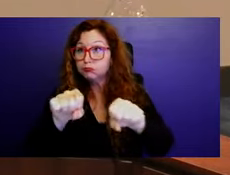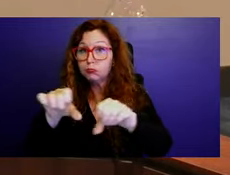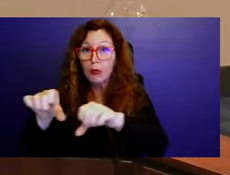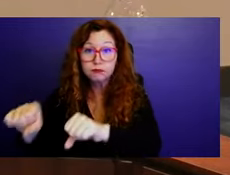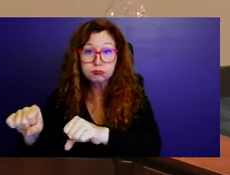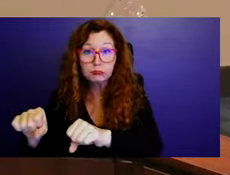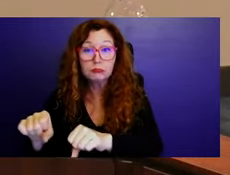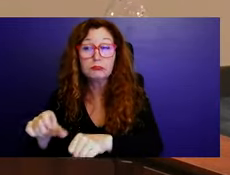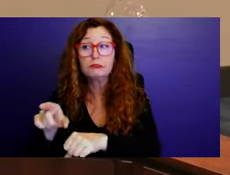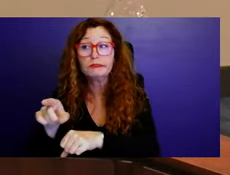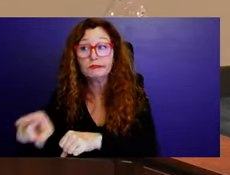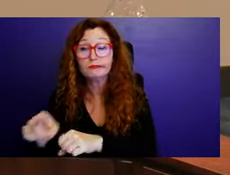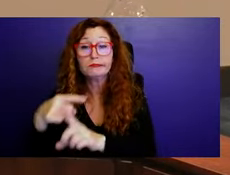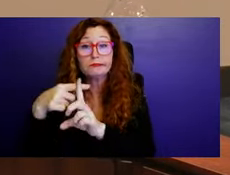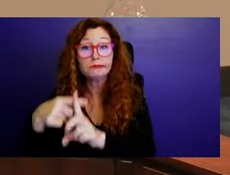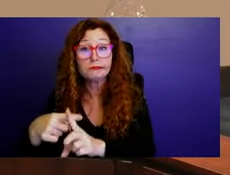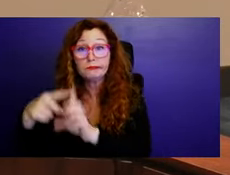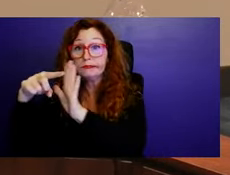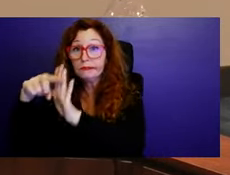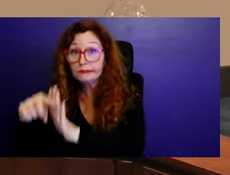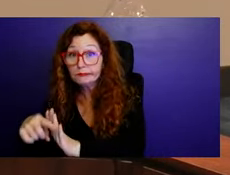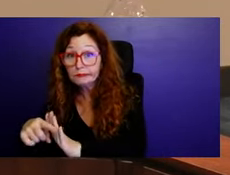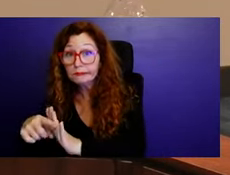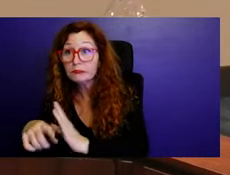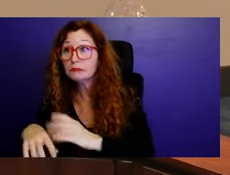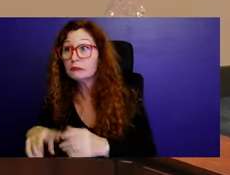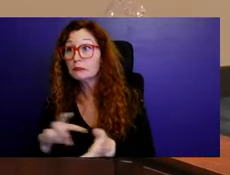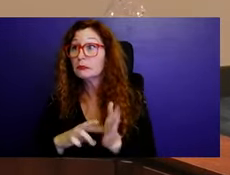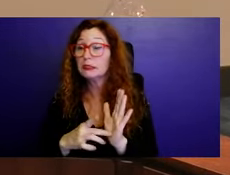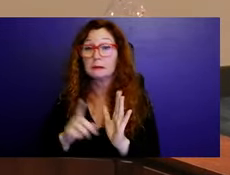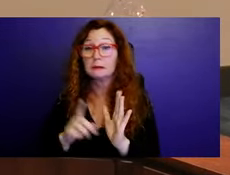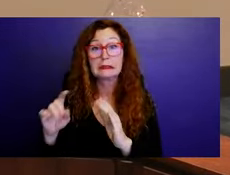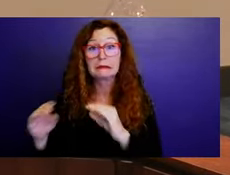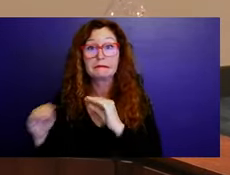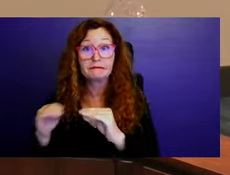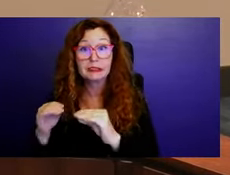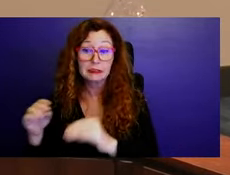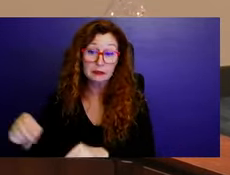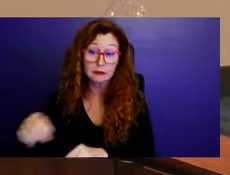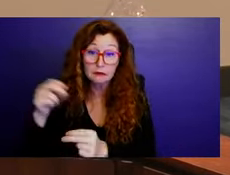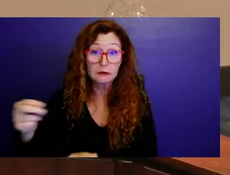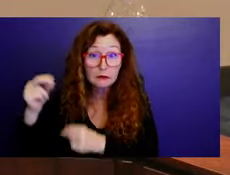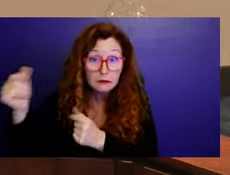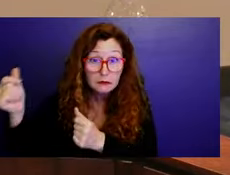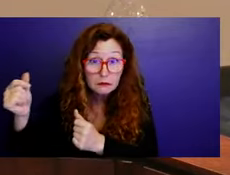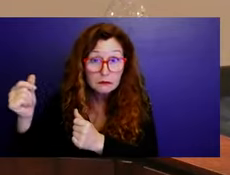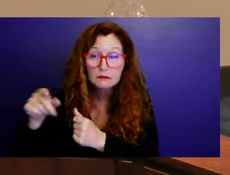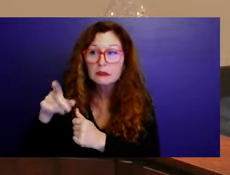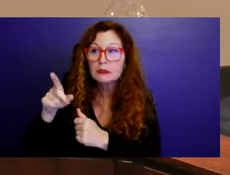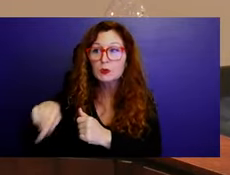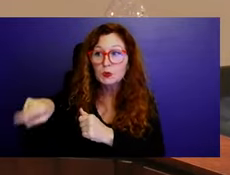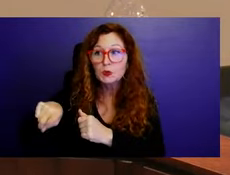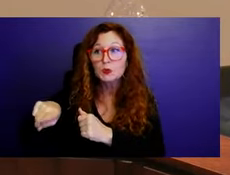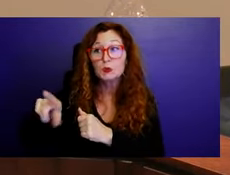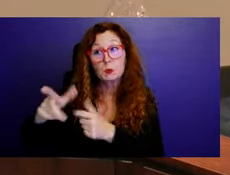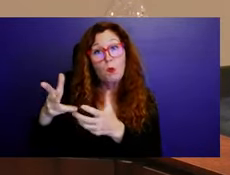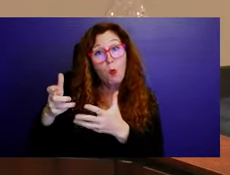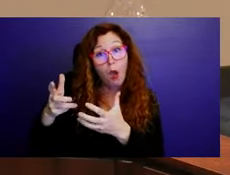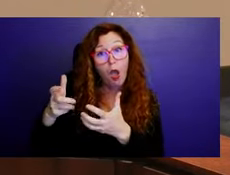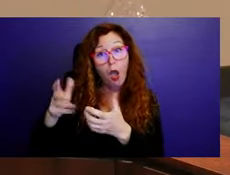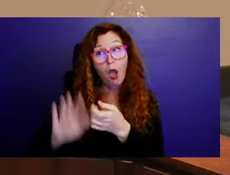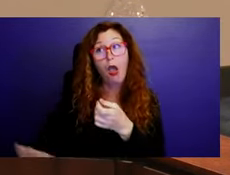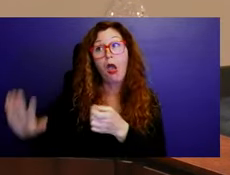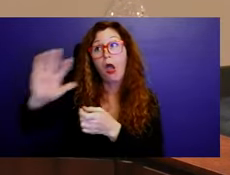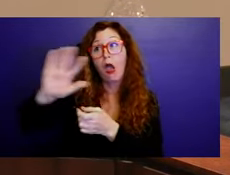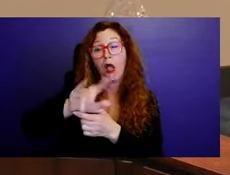don't necessarily need to be remediated within one day. If we find a major problems that we do willfully decide to take on,